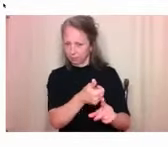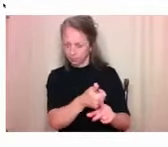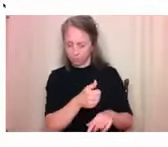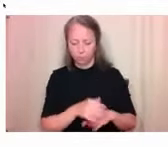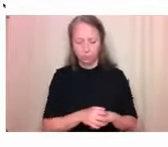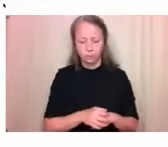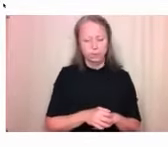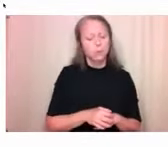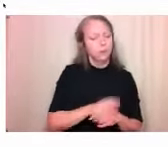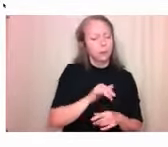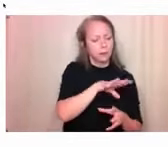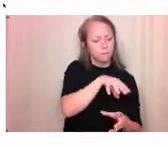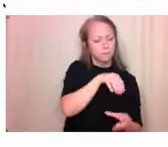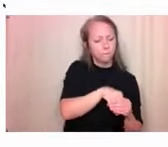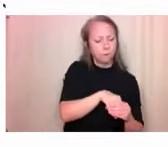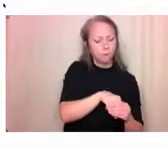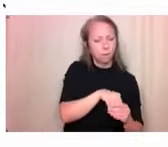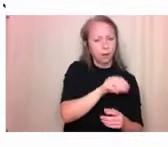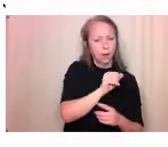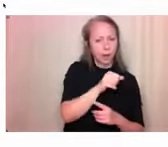from participating through the website?